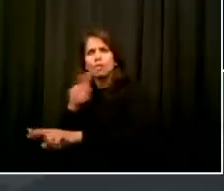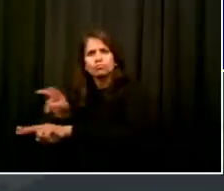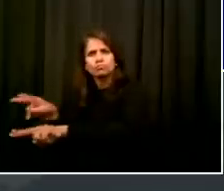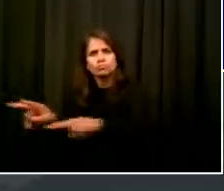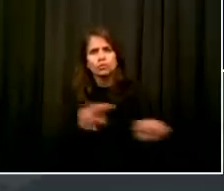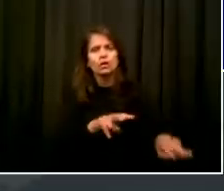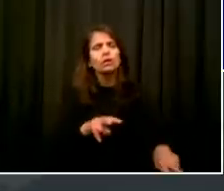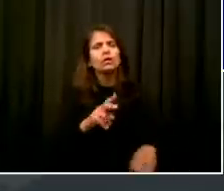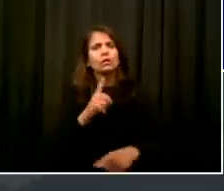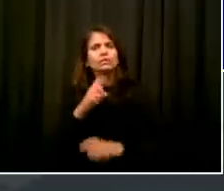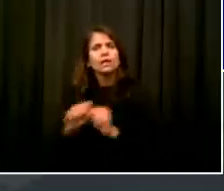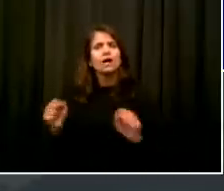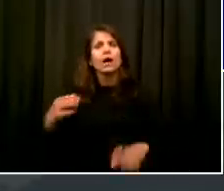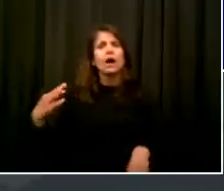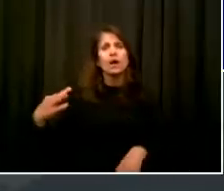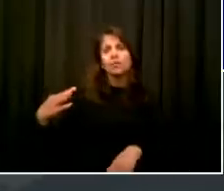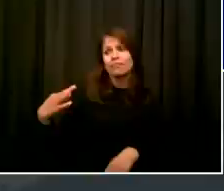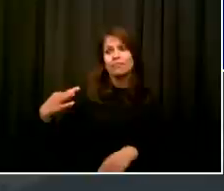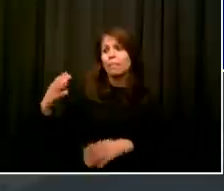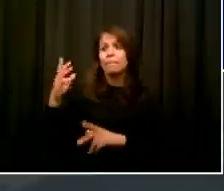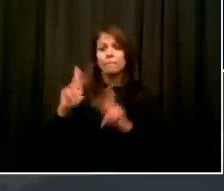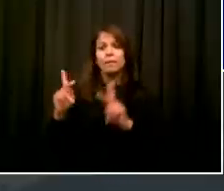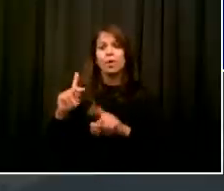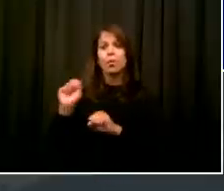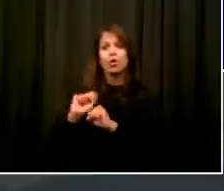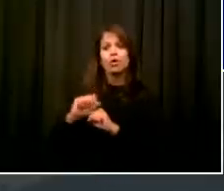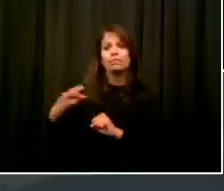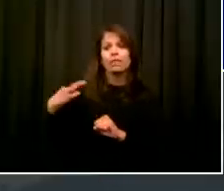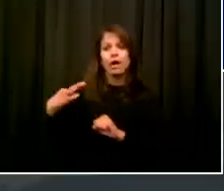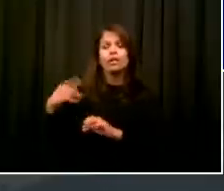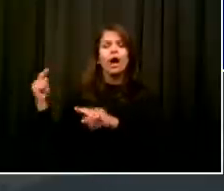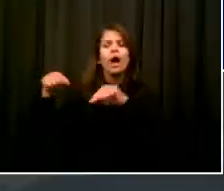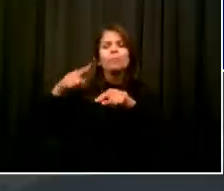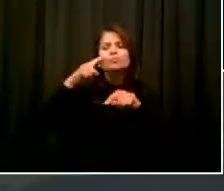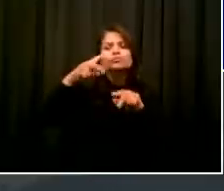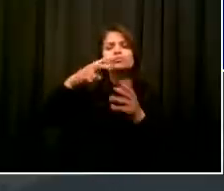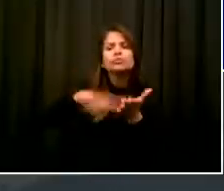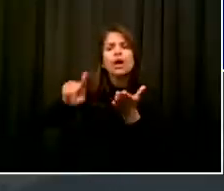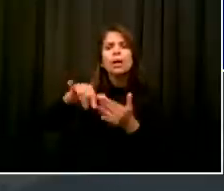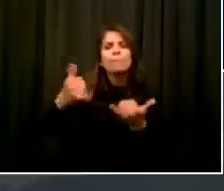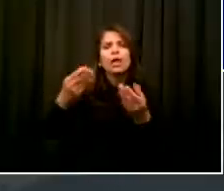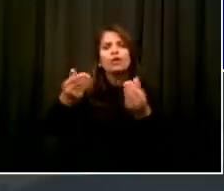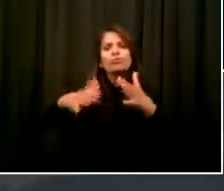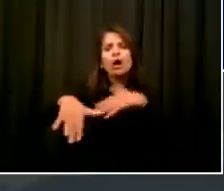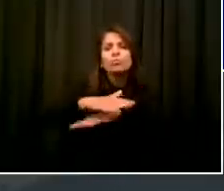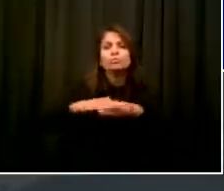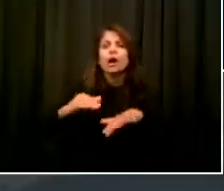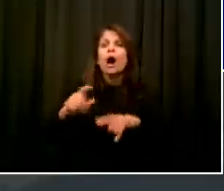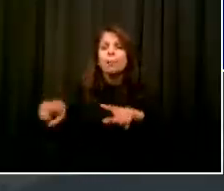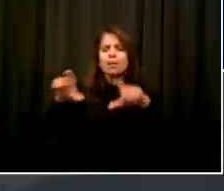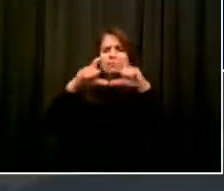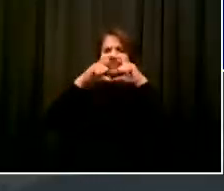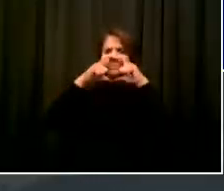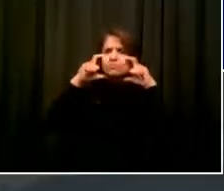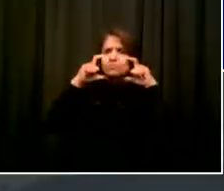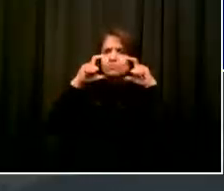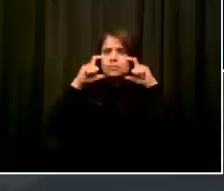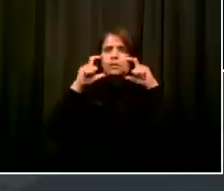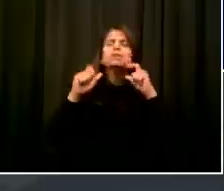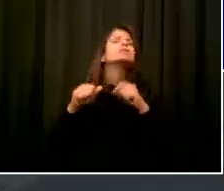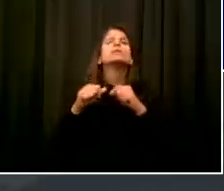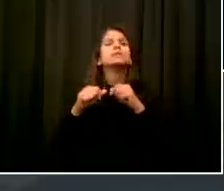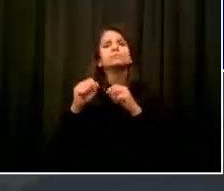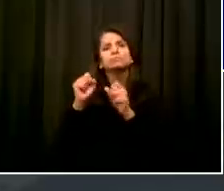kids if they're out in the playgrounds. Really important to use the hand sanitizer, wash hands afterwards, all sorts of precautions that need to be taken.